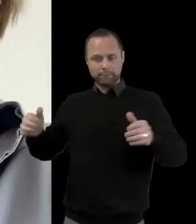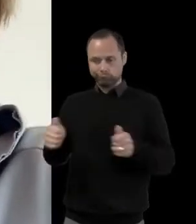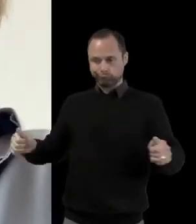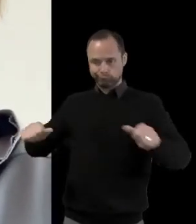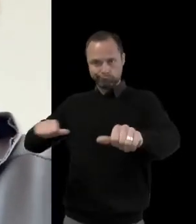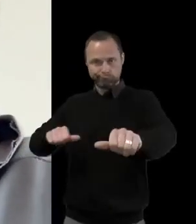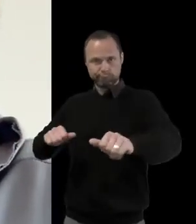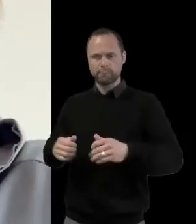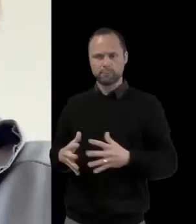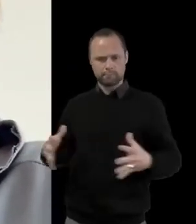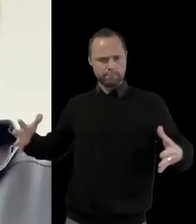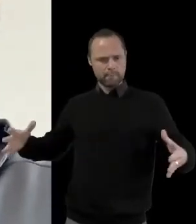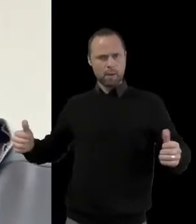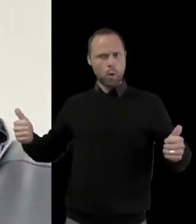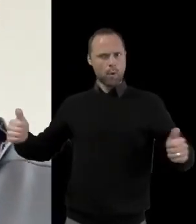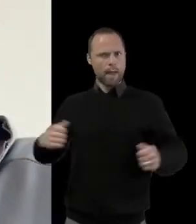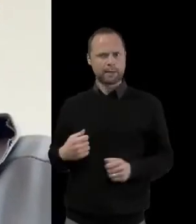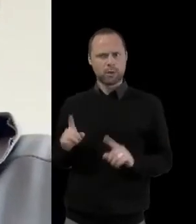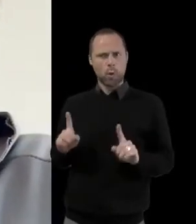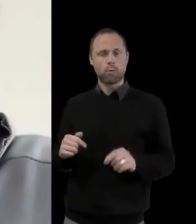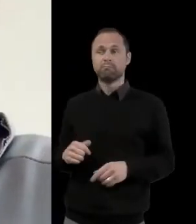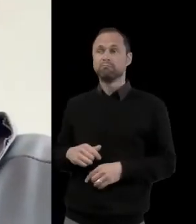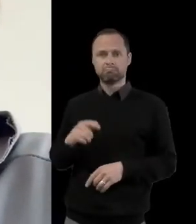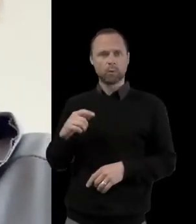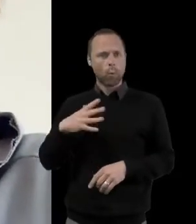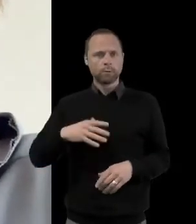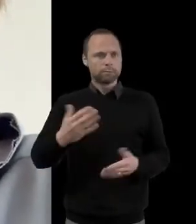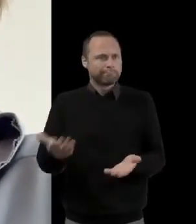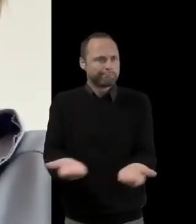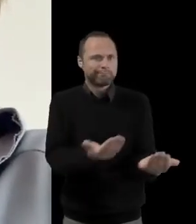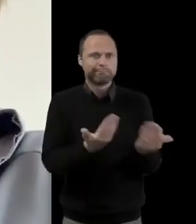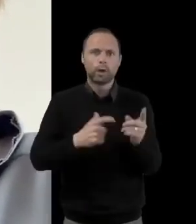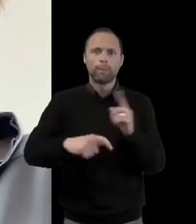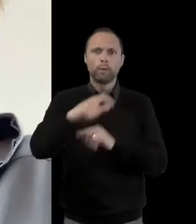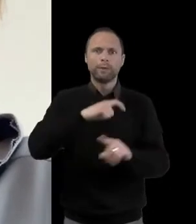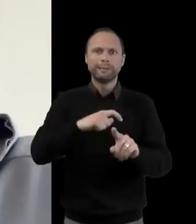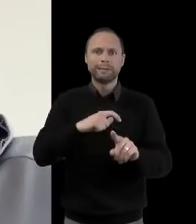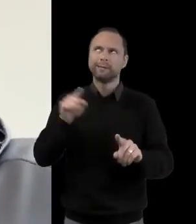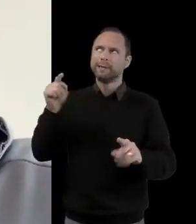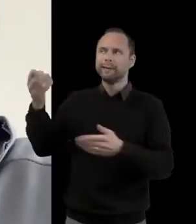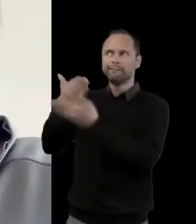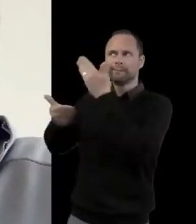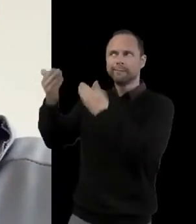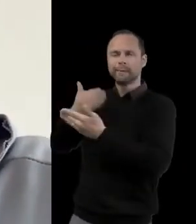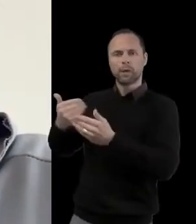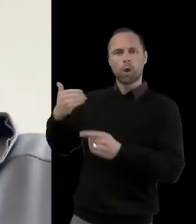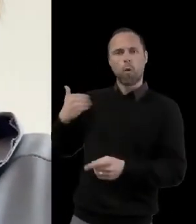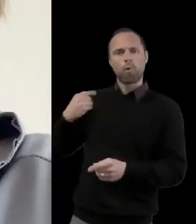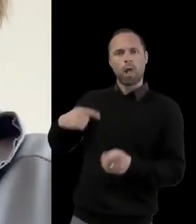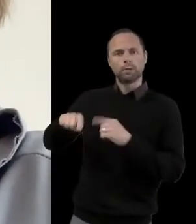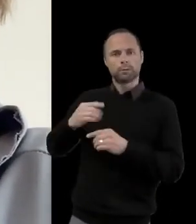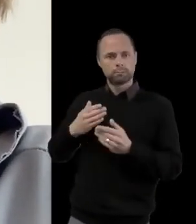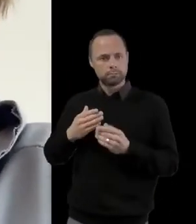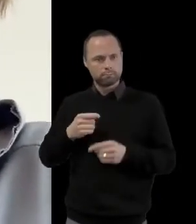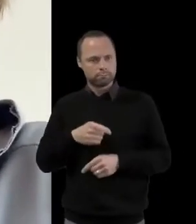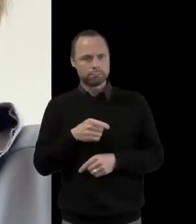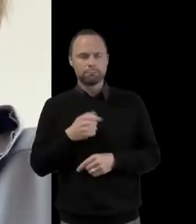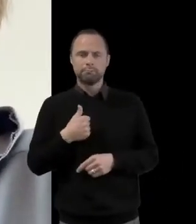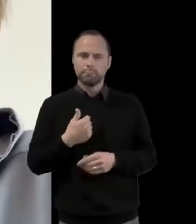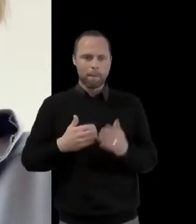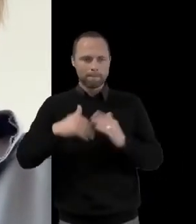God's calling us to do is to gather the community together, to build relationships with the people here,